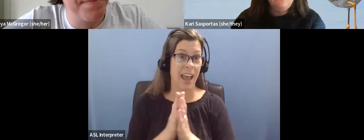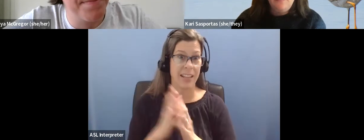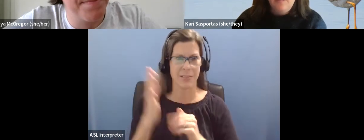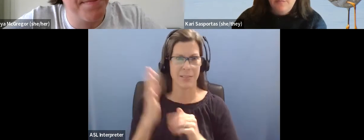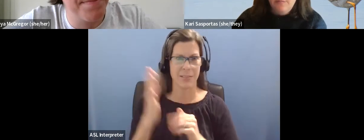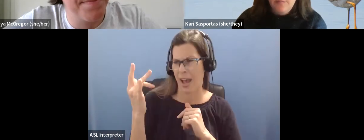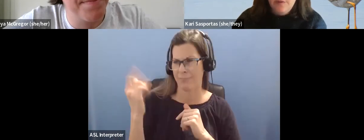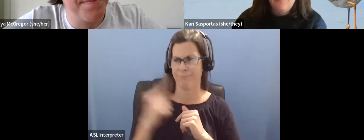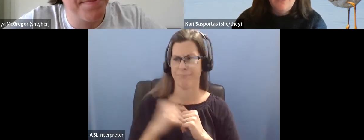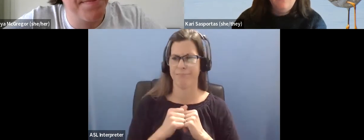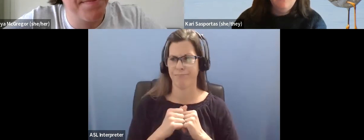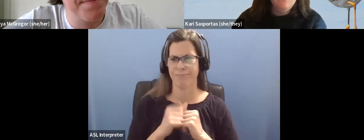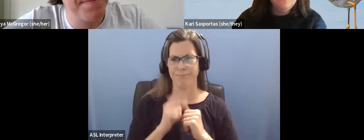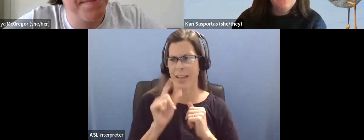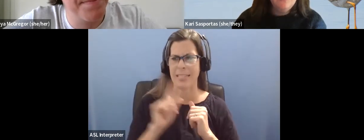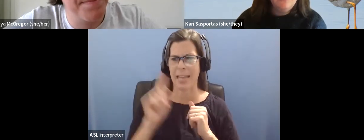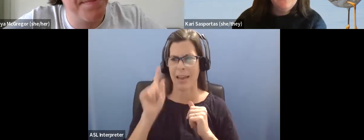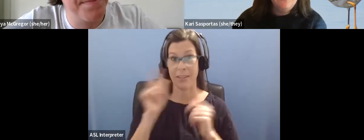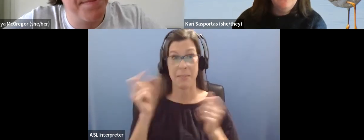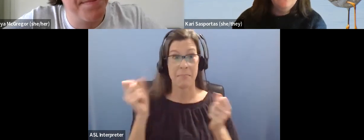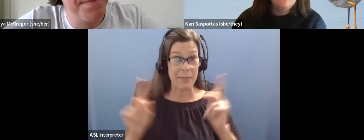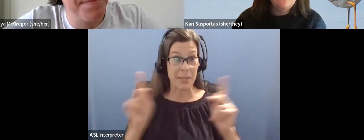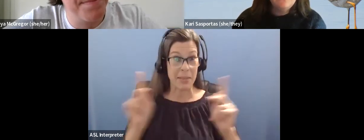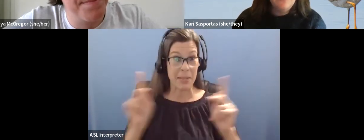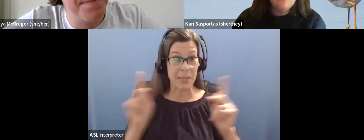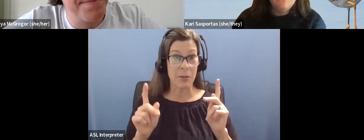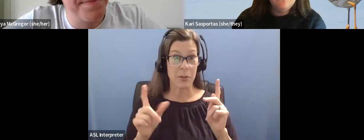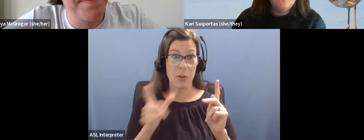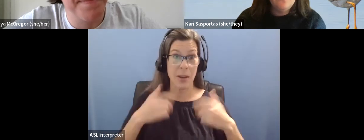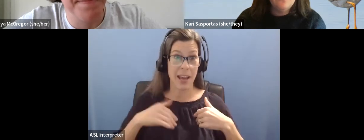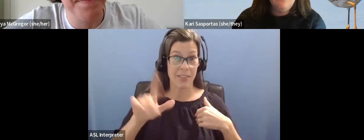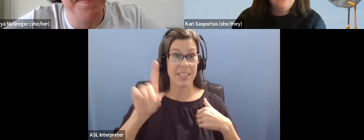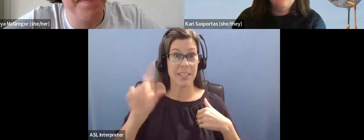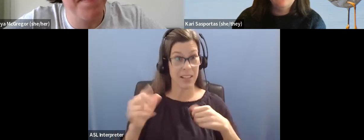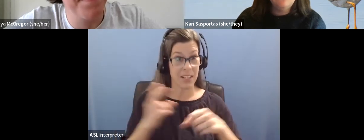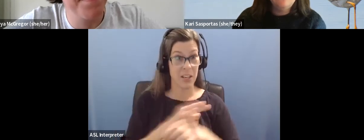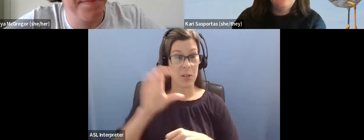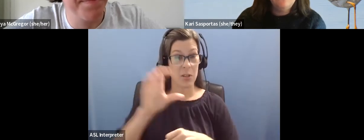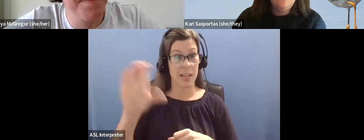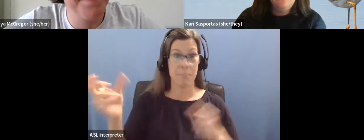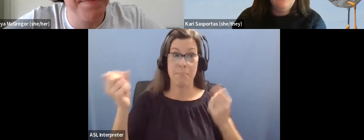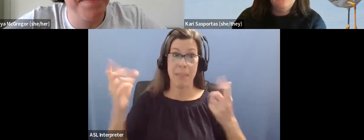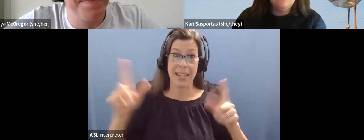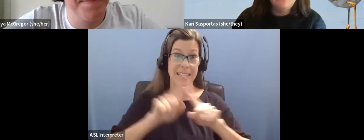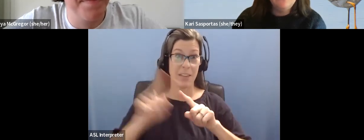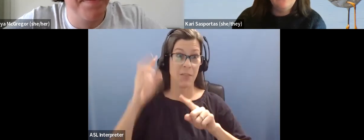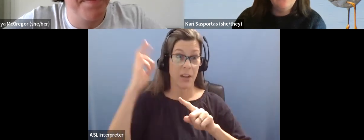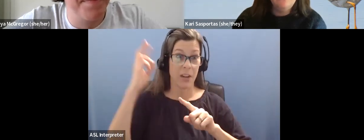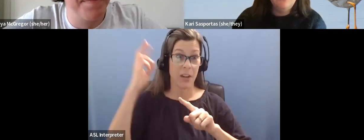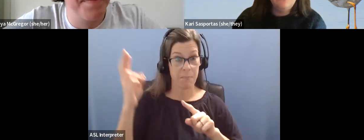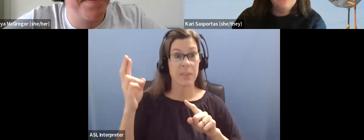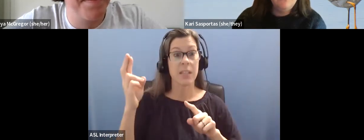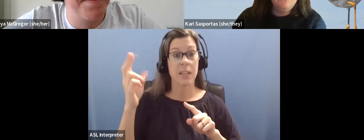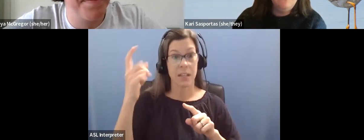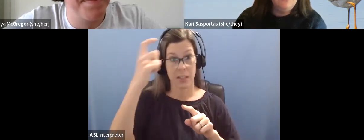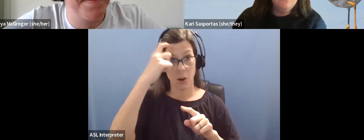there are many people with disabilities that use closed captions for many different reasons. It could be neurological. It